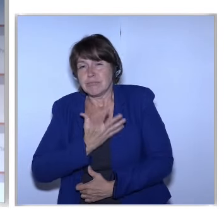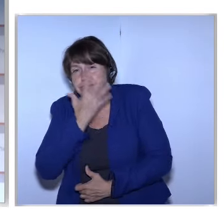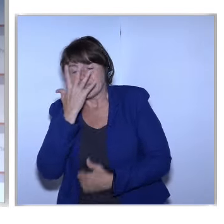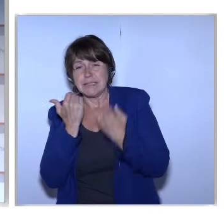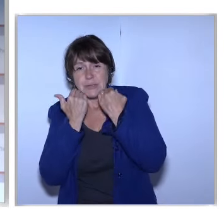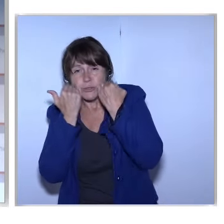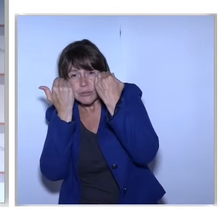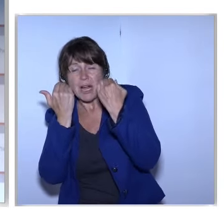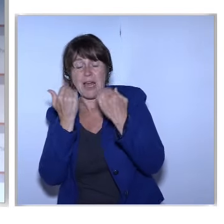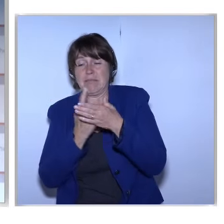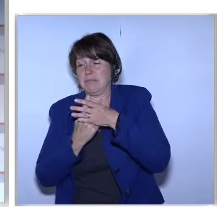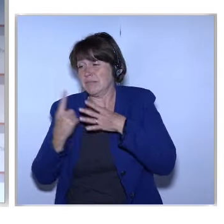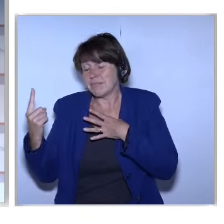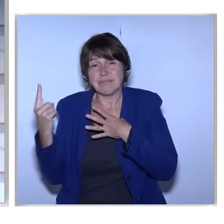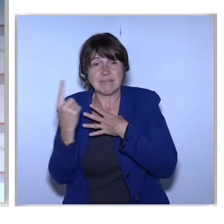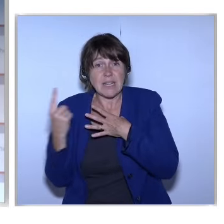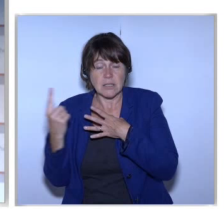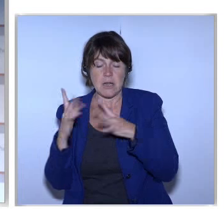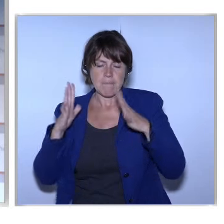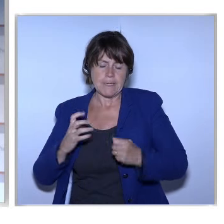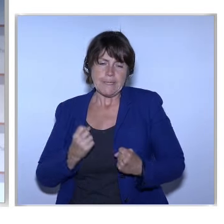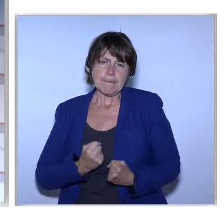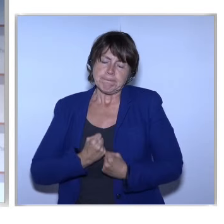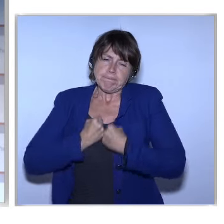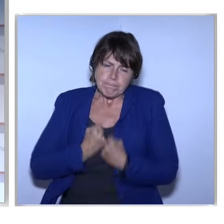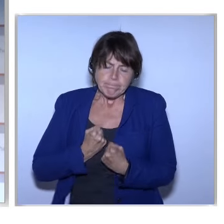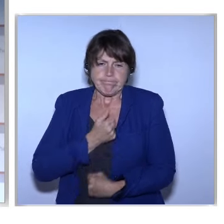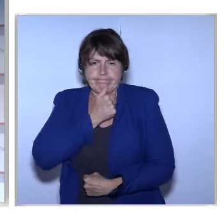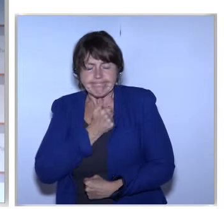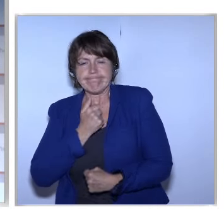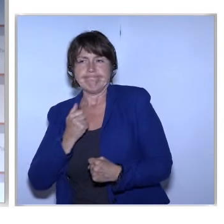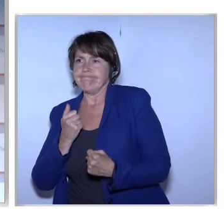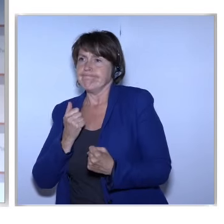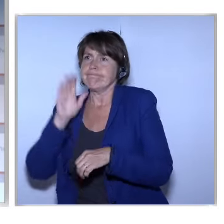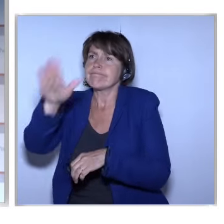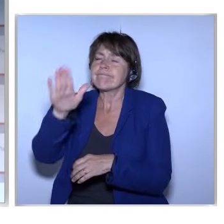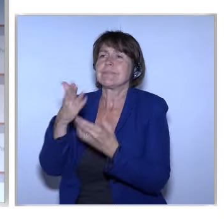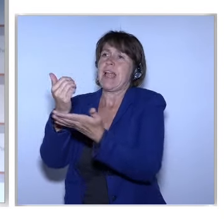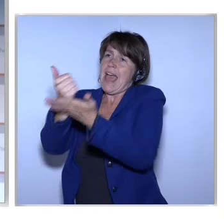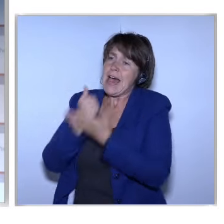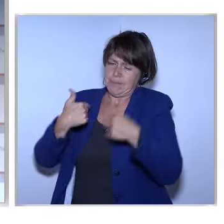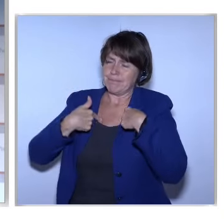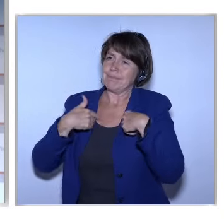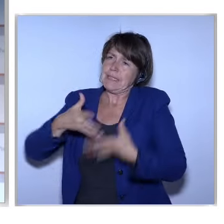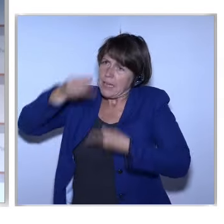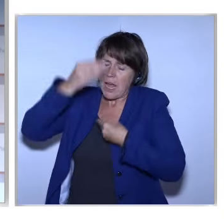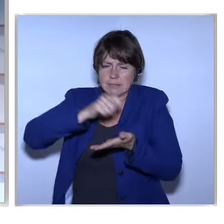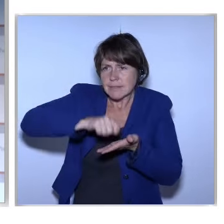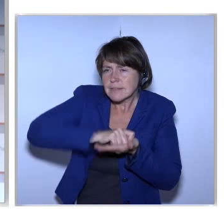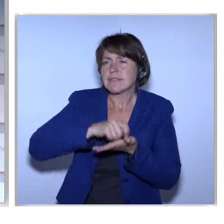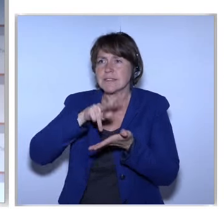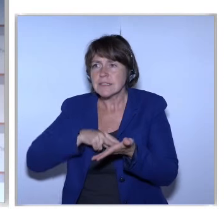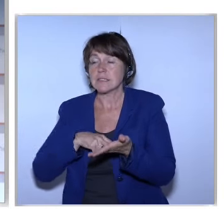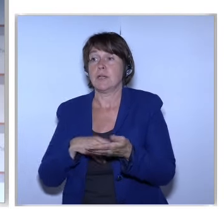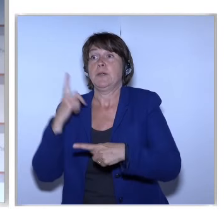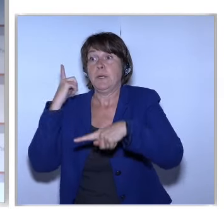They Then Have To Find The Courage To Seek Help They Then Have To Take A Step To Actually Get Those